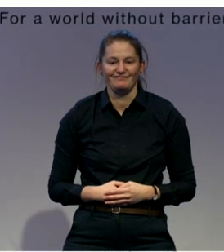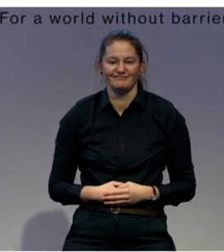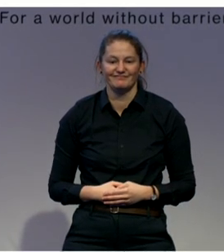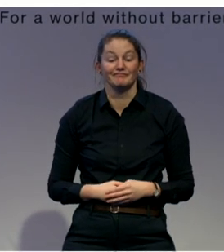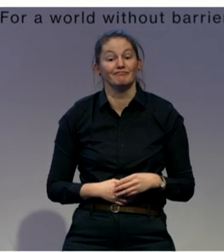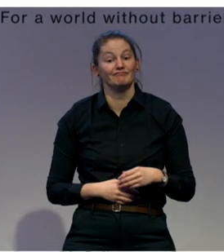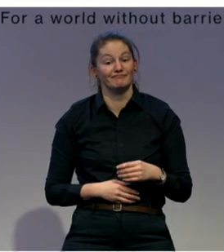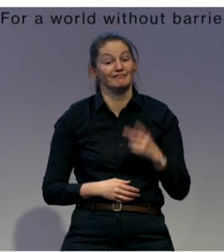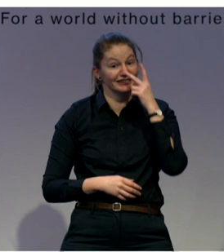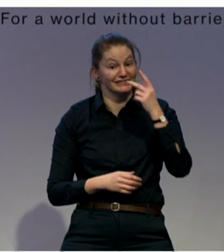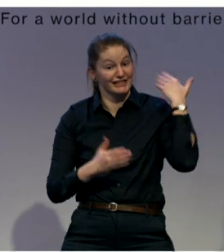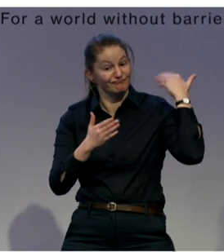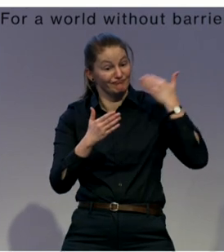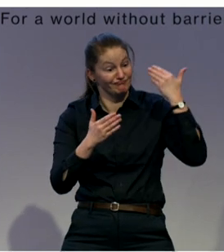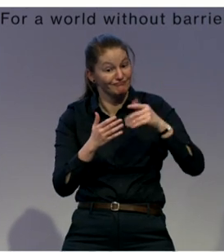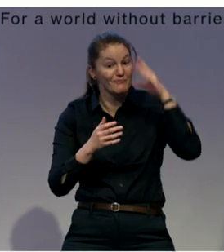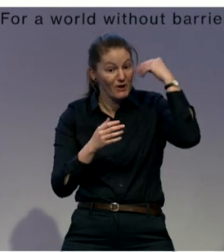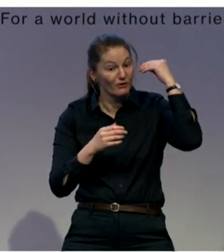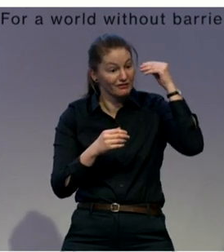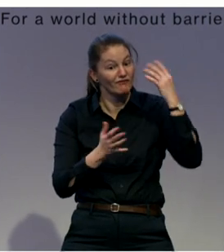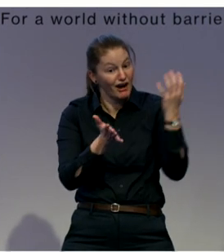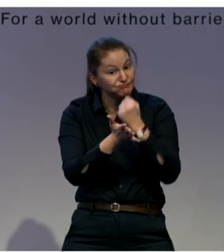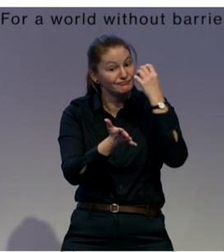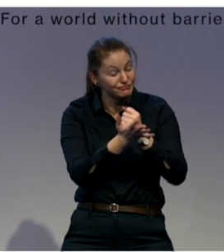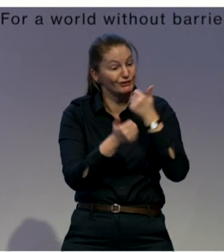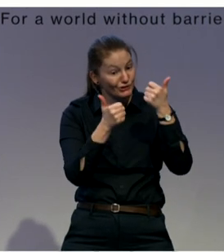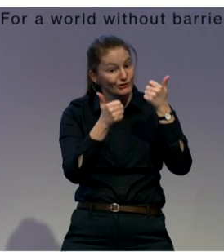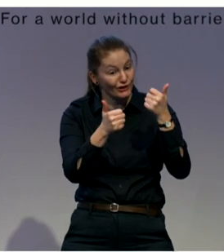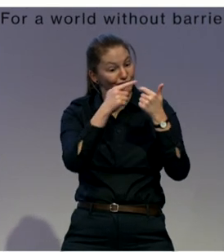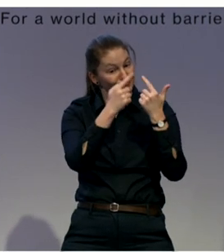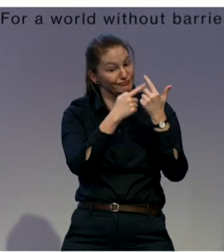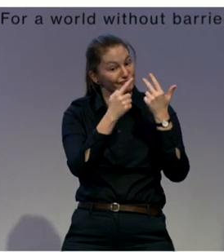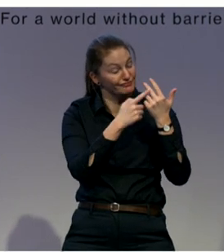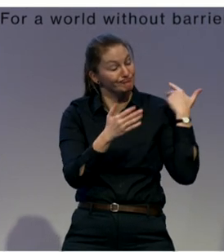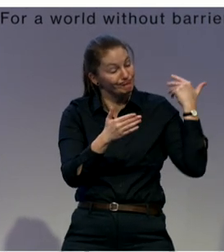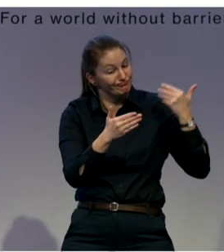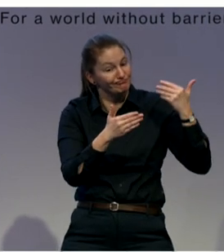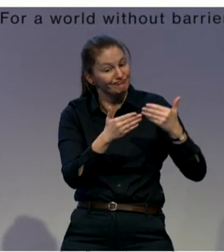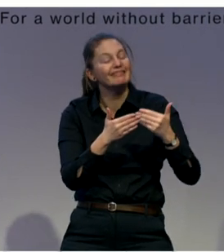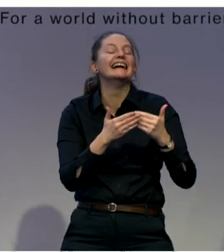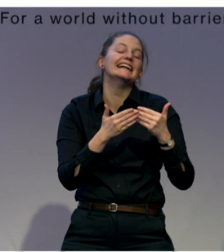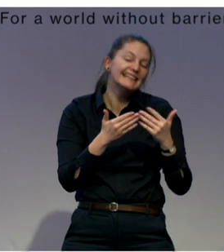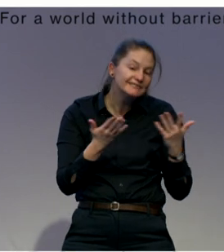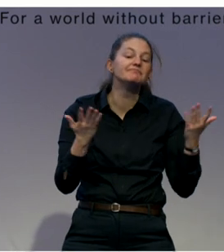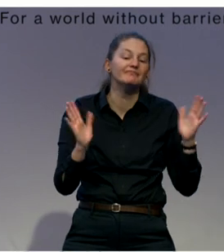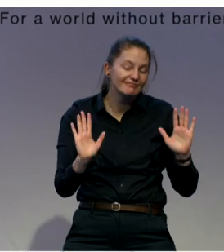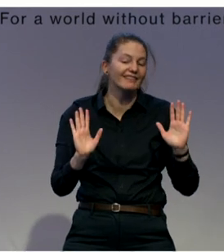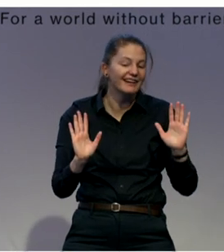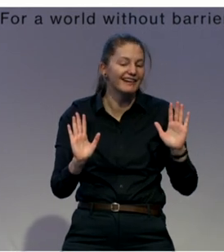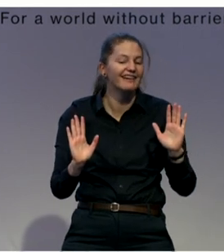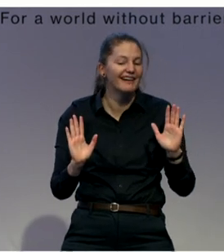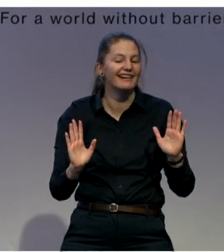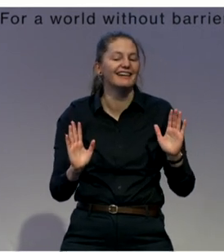Moldova on the DI process. But we need to work